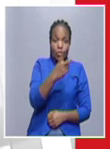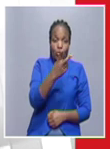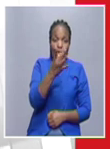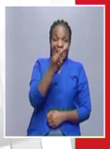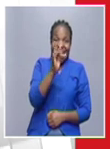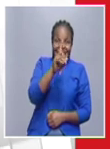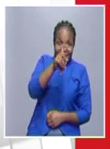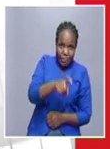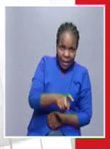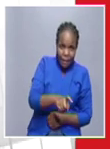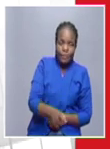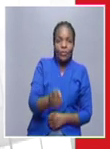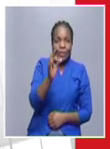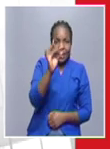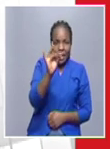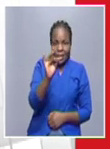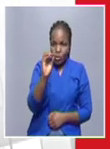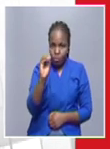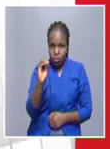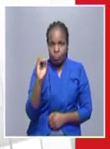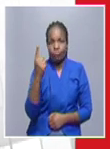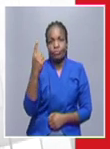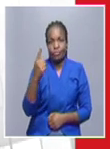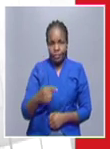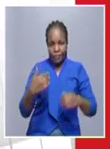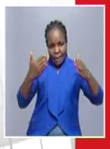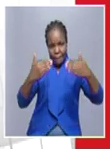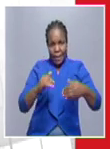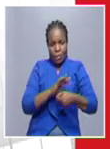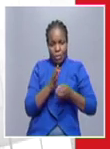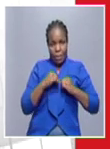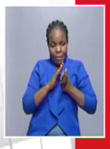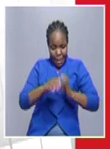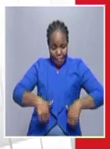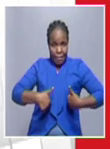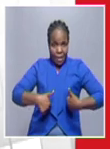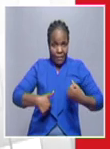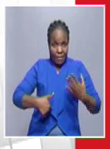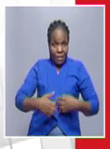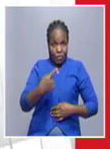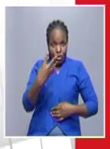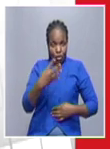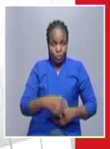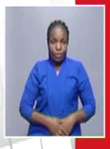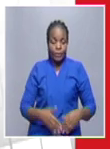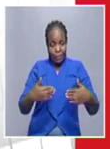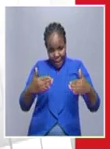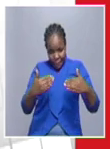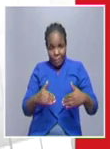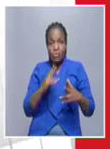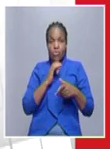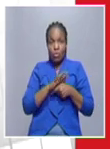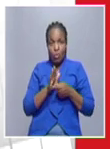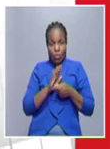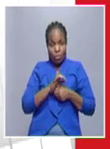thousand eight hundred and one newly confirmed cases are 14 the recoveries